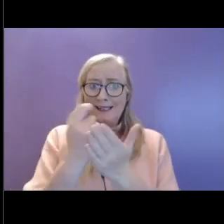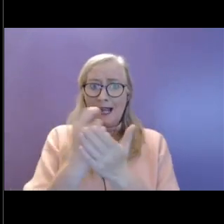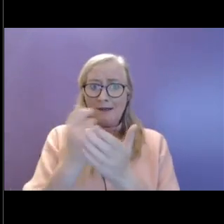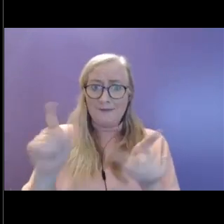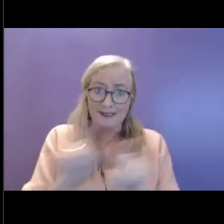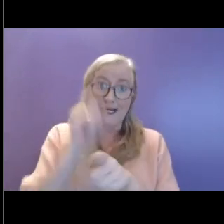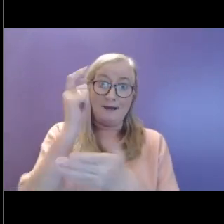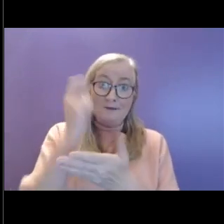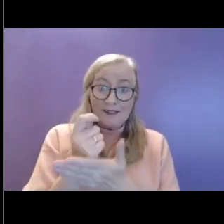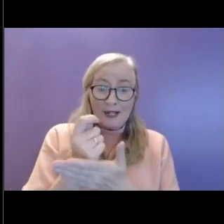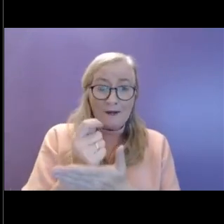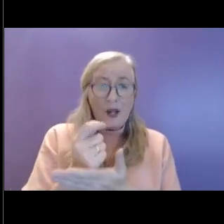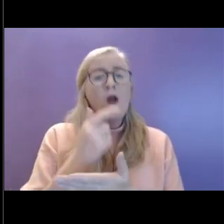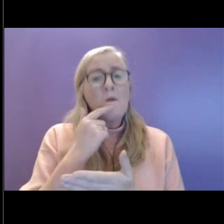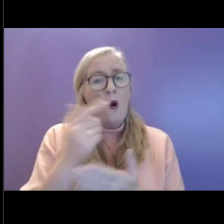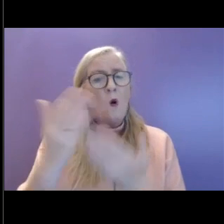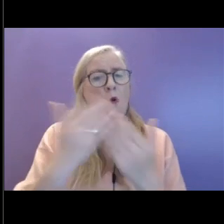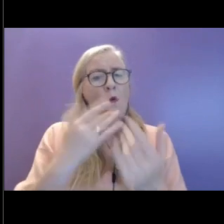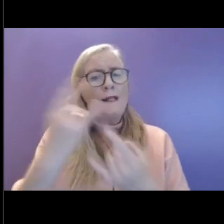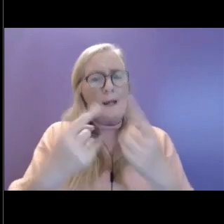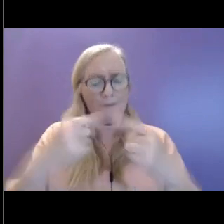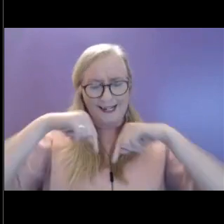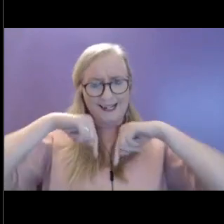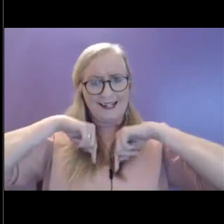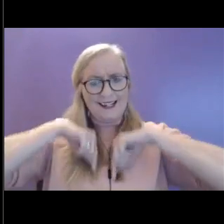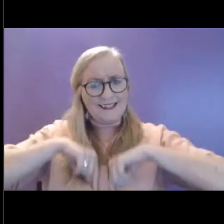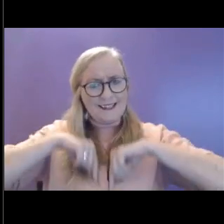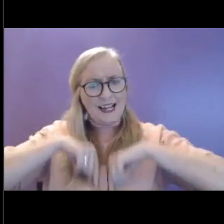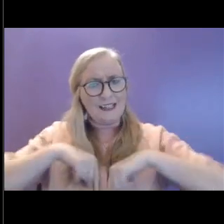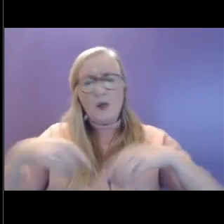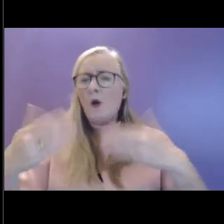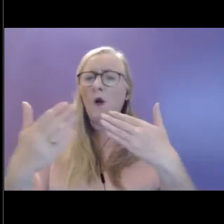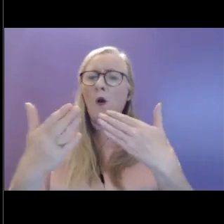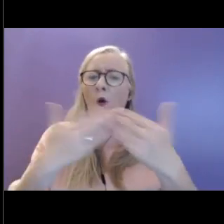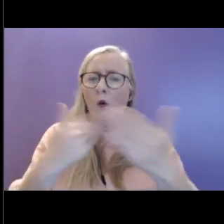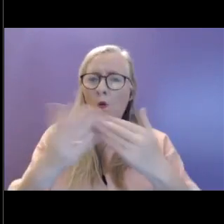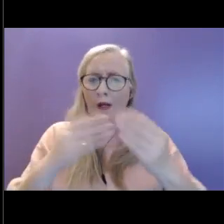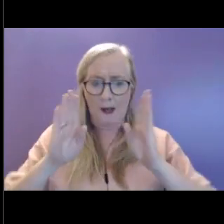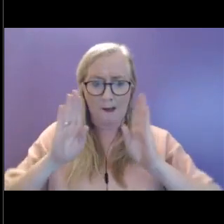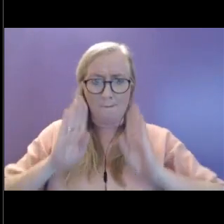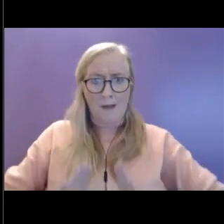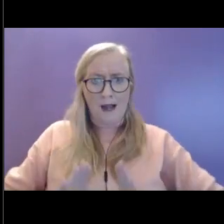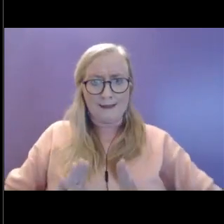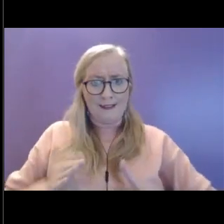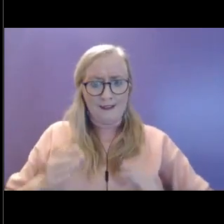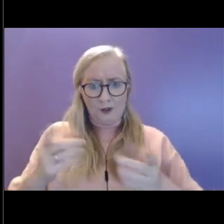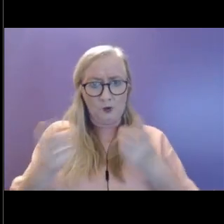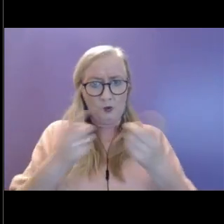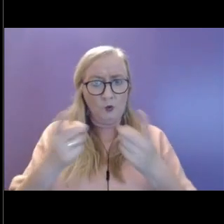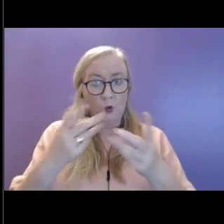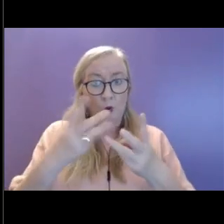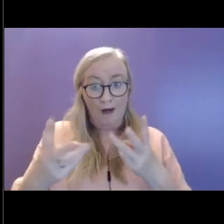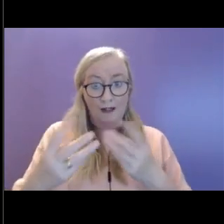what is actually happening inside of us. What's our body doing when we're subjected to these stressors on a day to day basis?